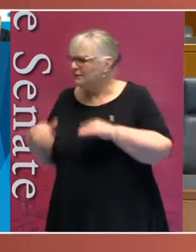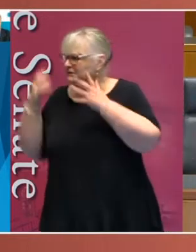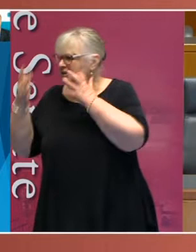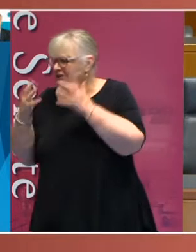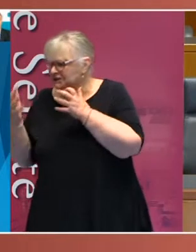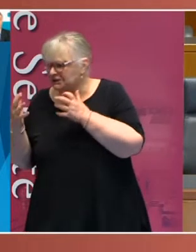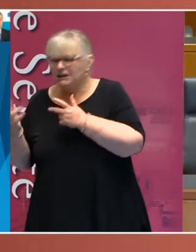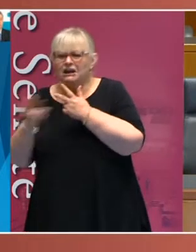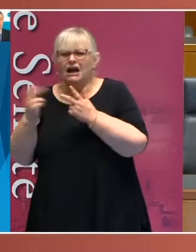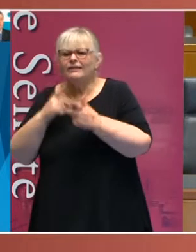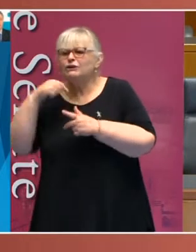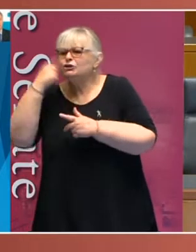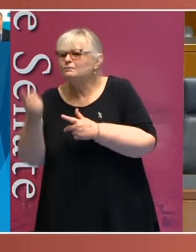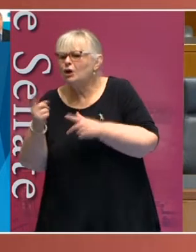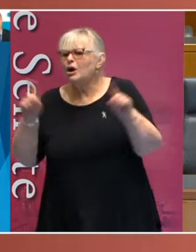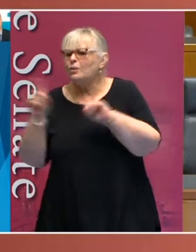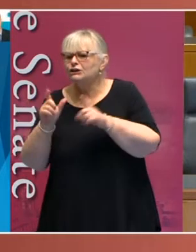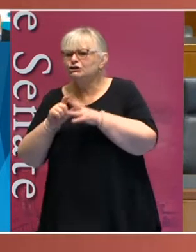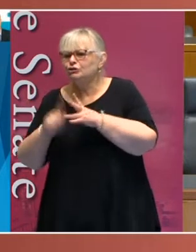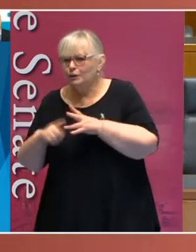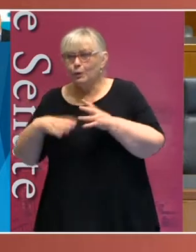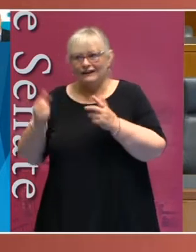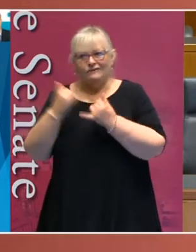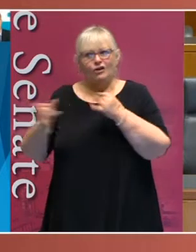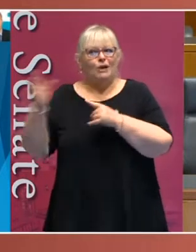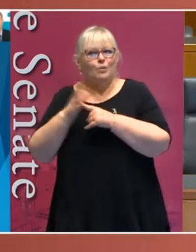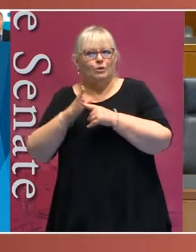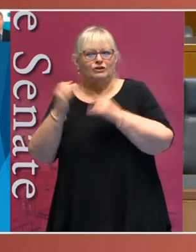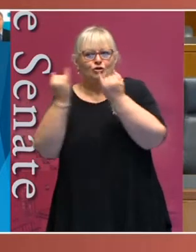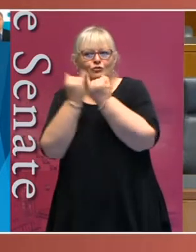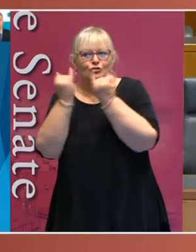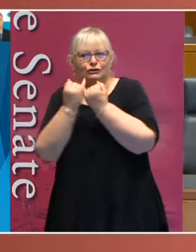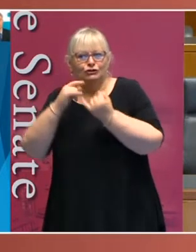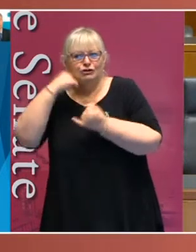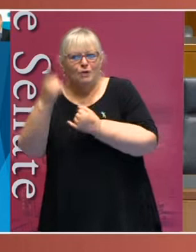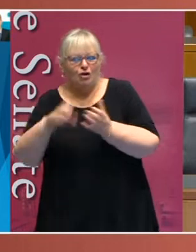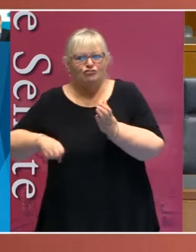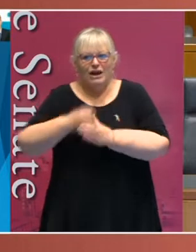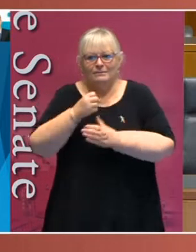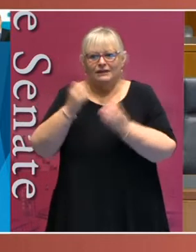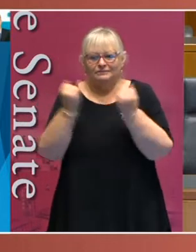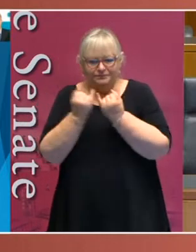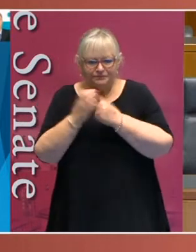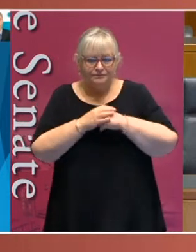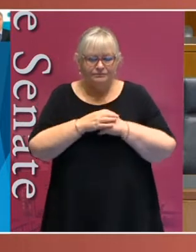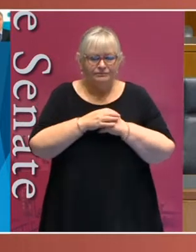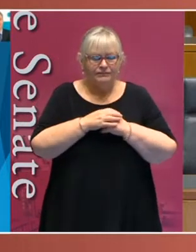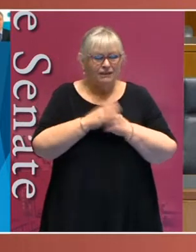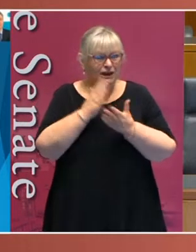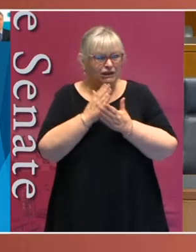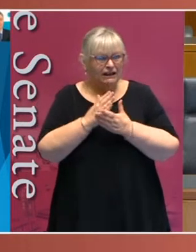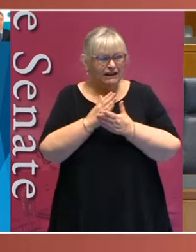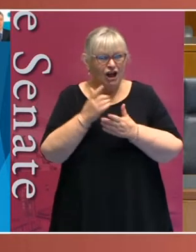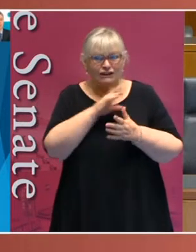what I was doing the next day because a far more important match was on the next day. It took me six months to get home.